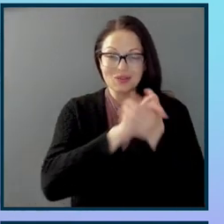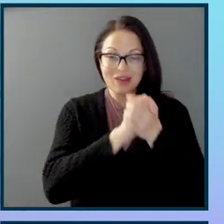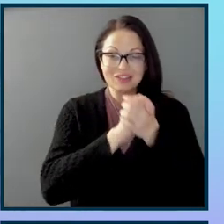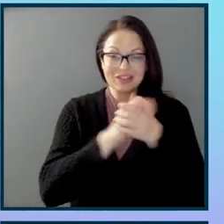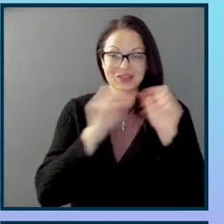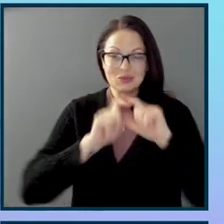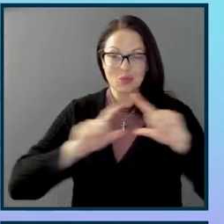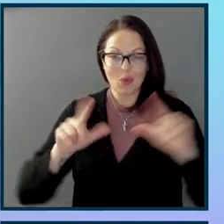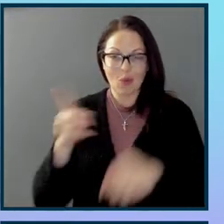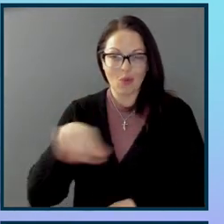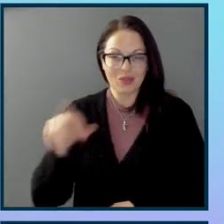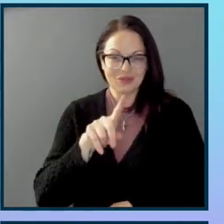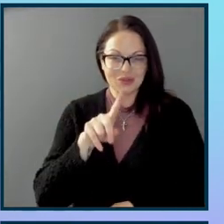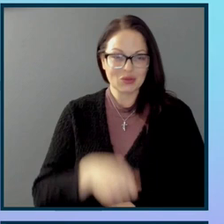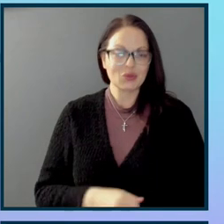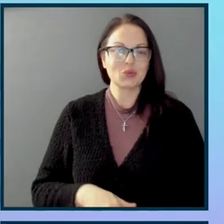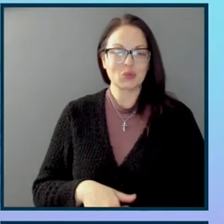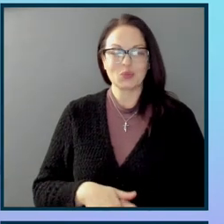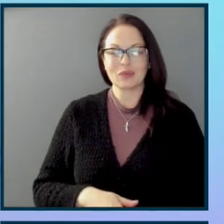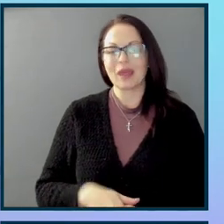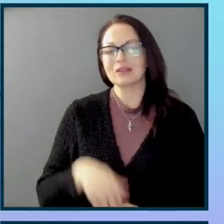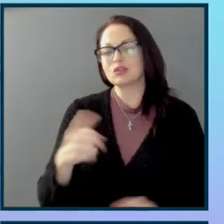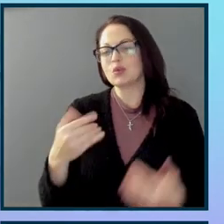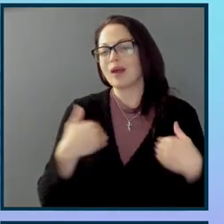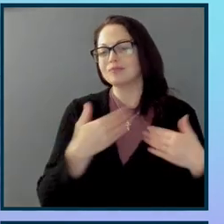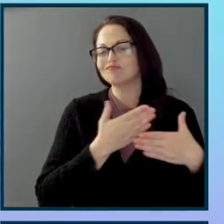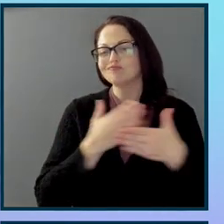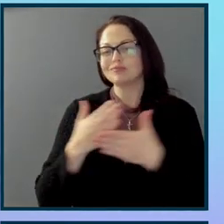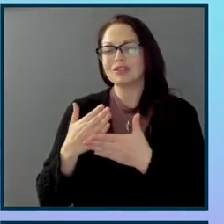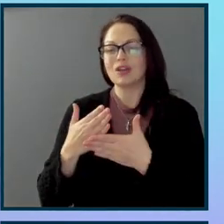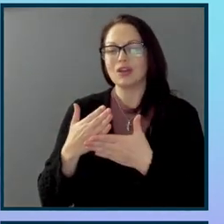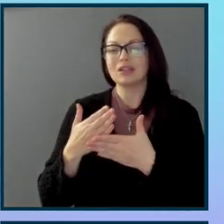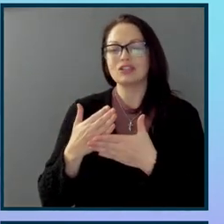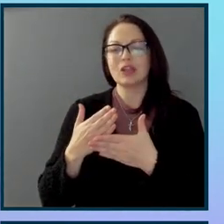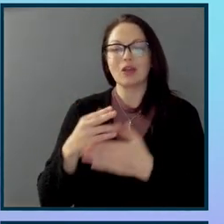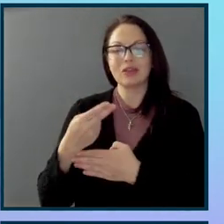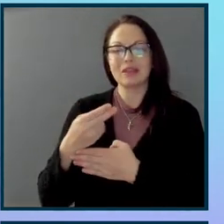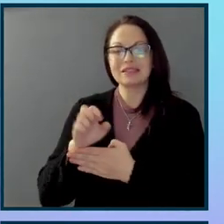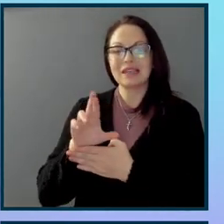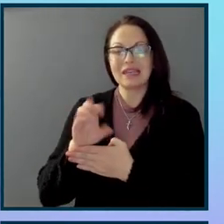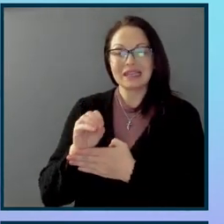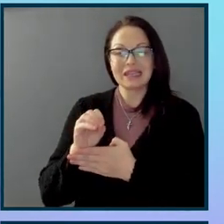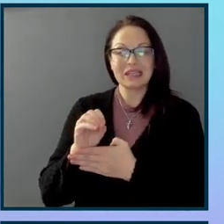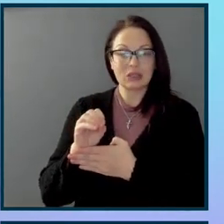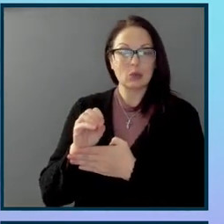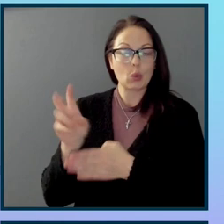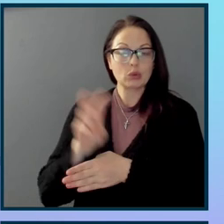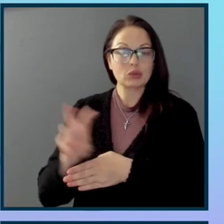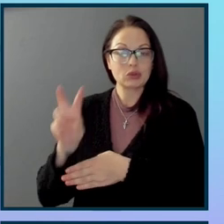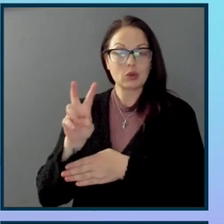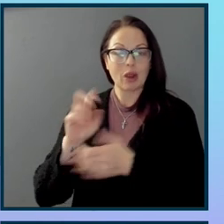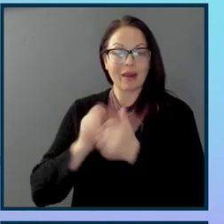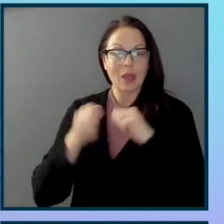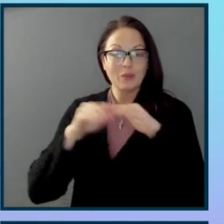as you have really come back and shared with us this hero's journey of how you've made accessibility happen